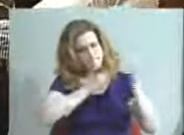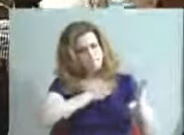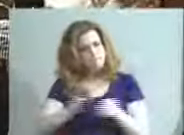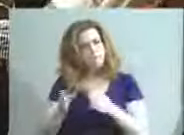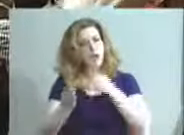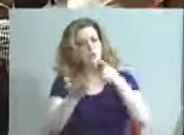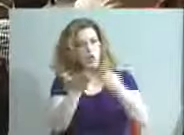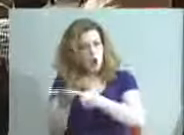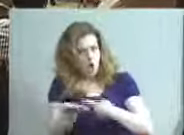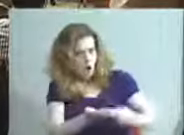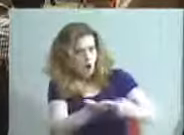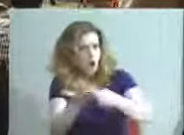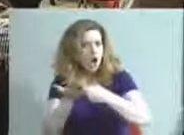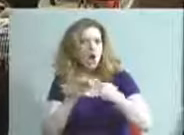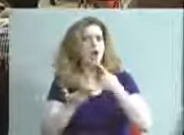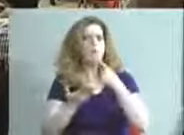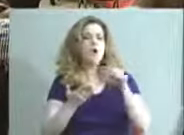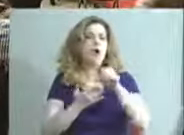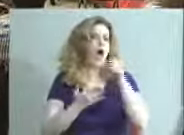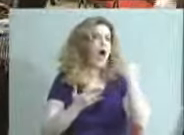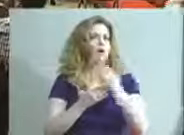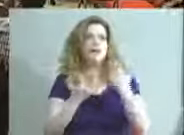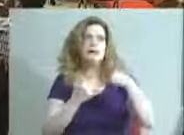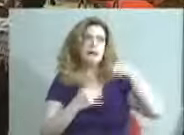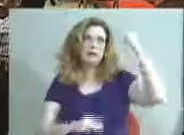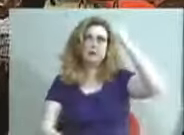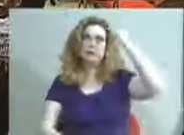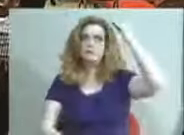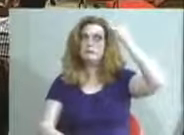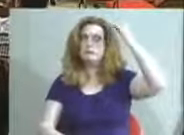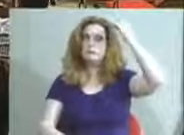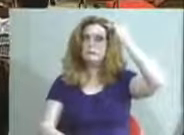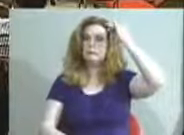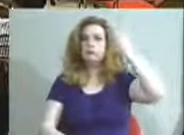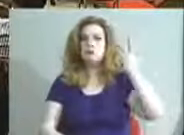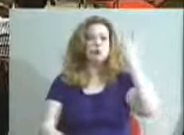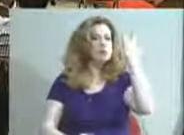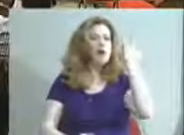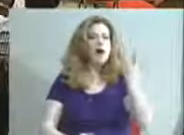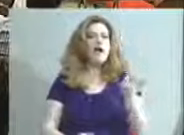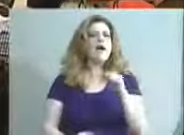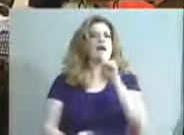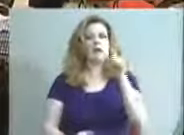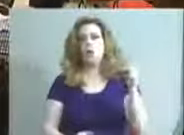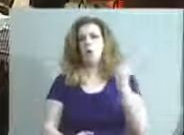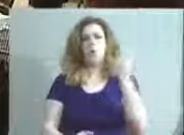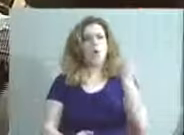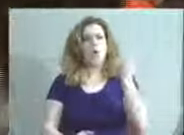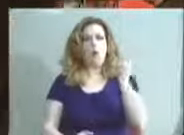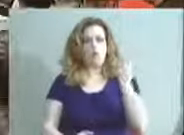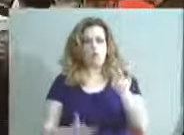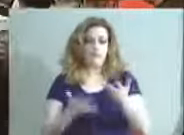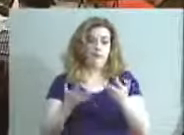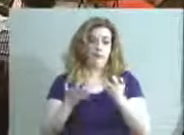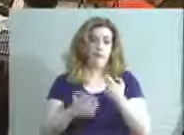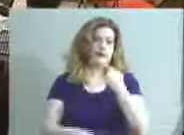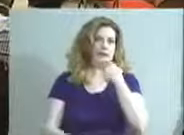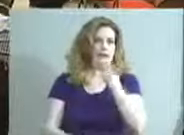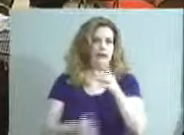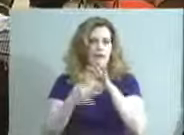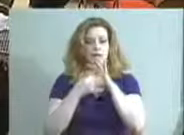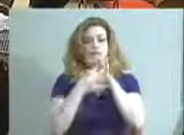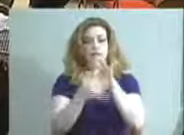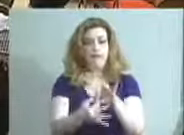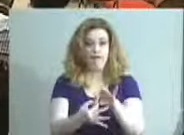you know, are there things that are on our minds? Because it's not always something that we want to say that relates to